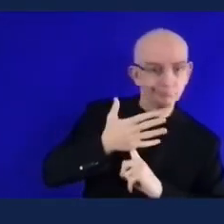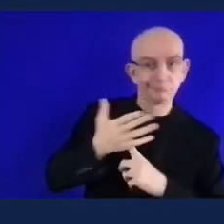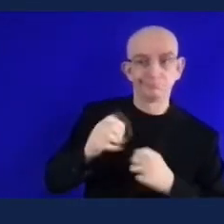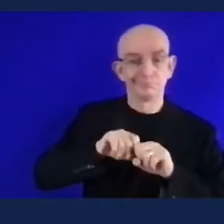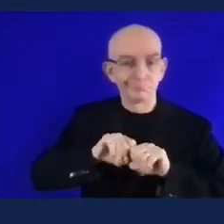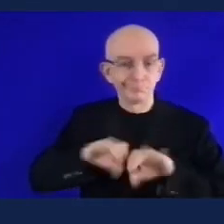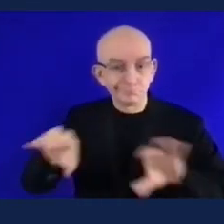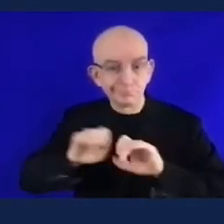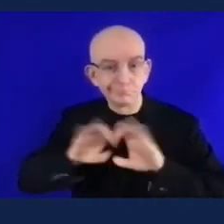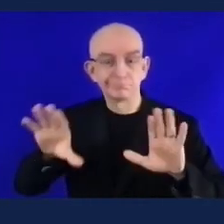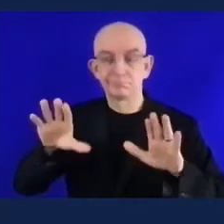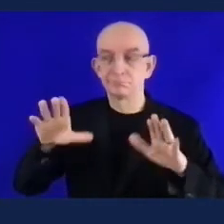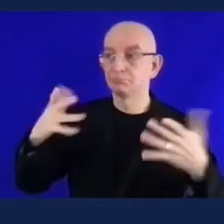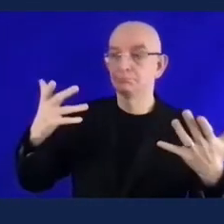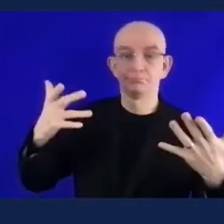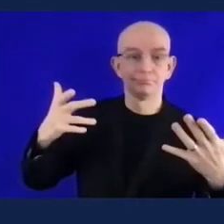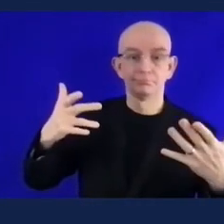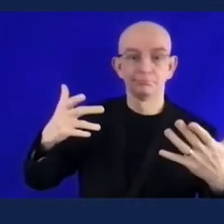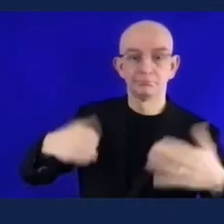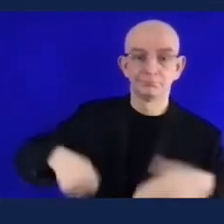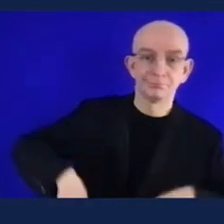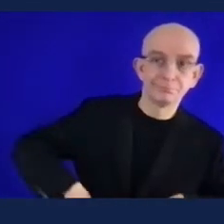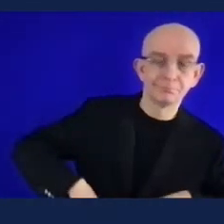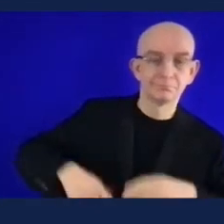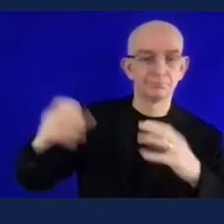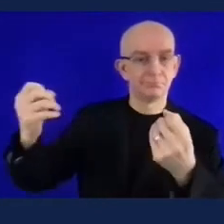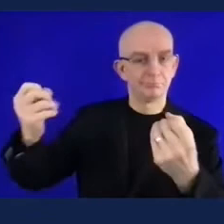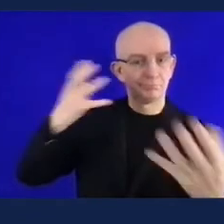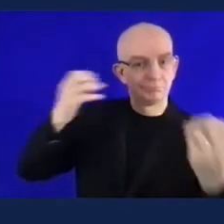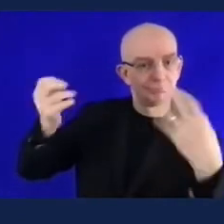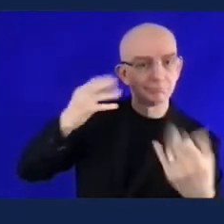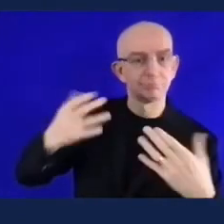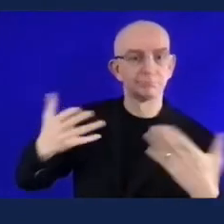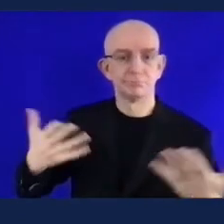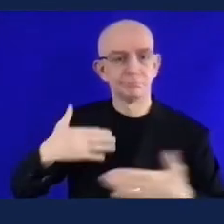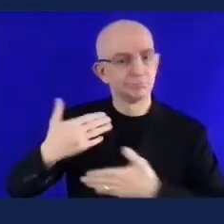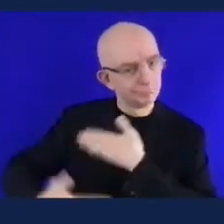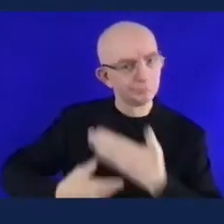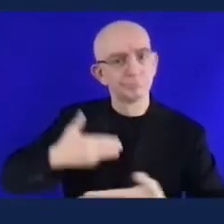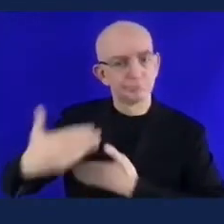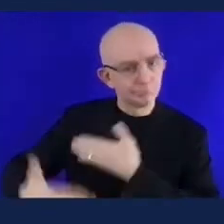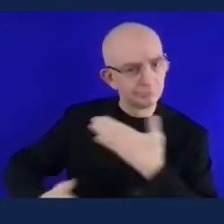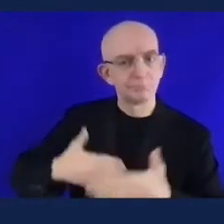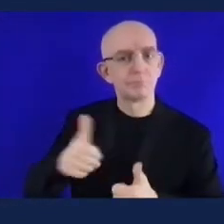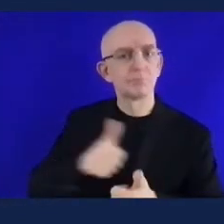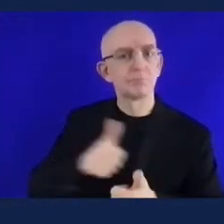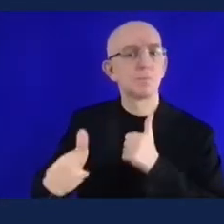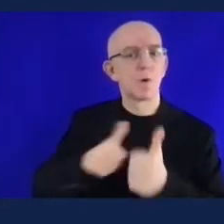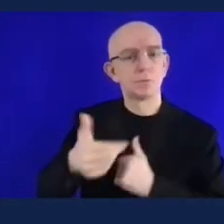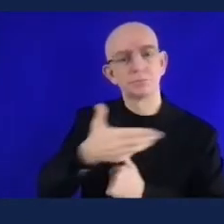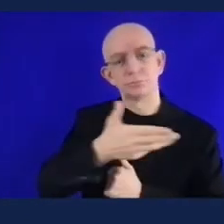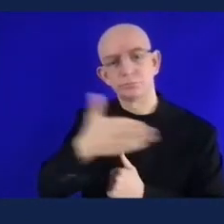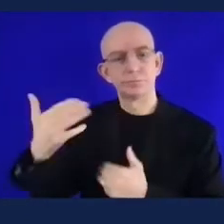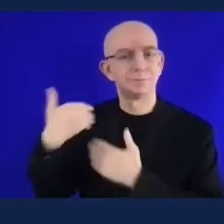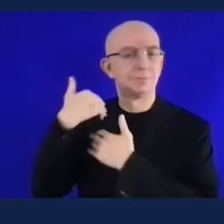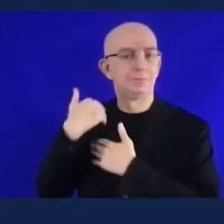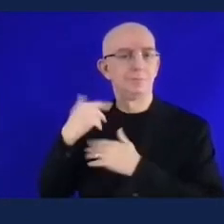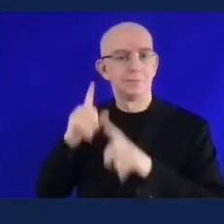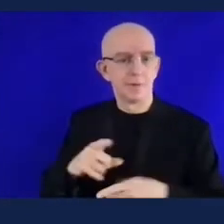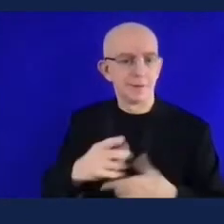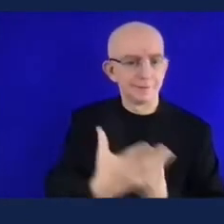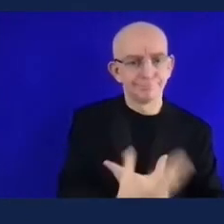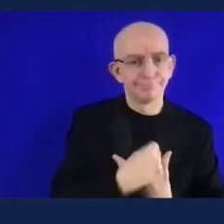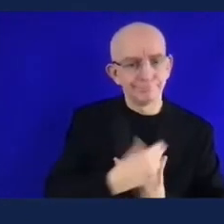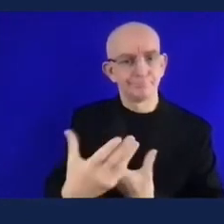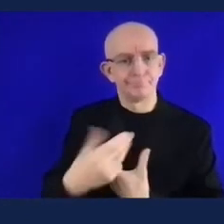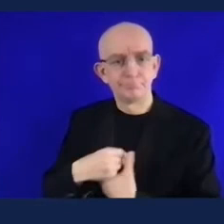their club or with the so i guess organizations like yourselves and is to keep pushing okay to allow those opportunities